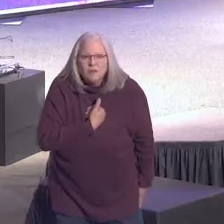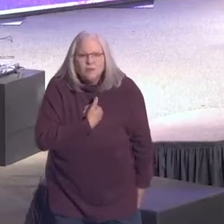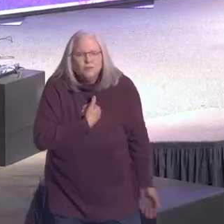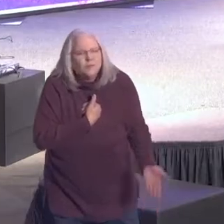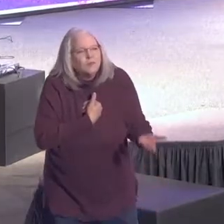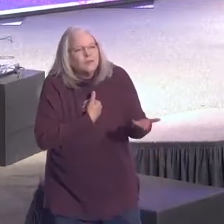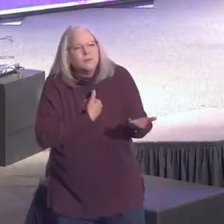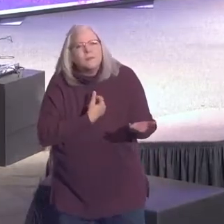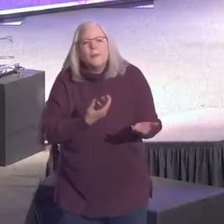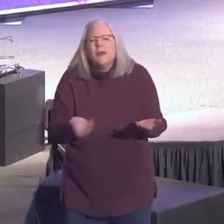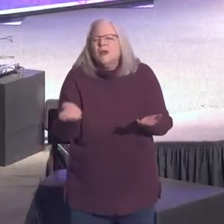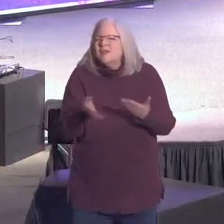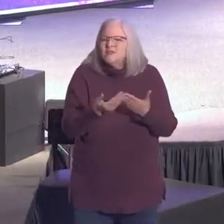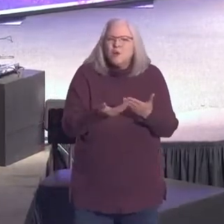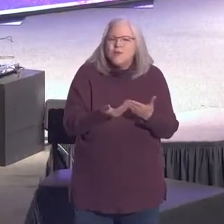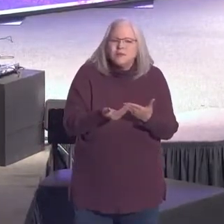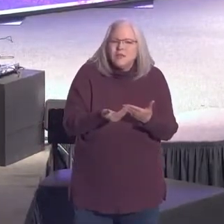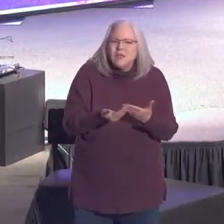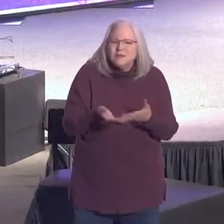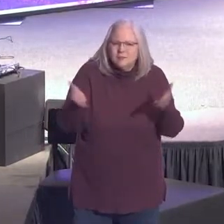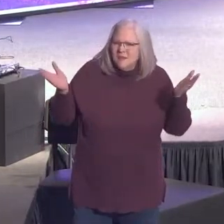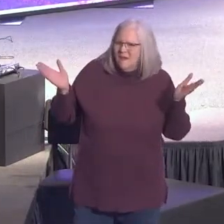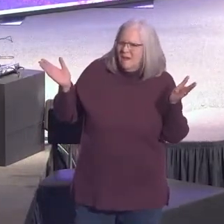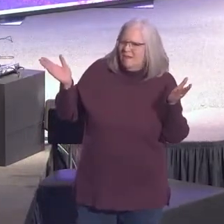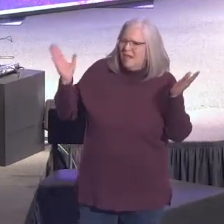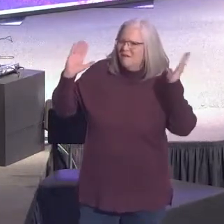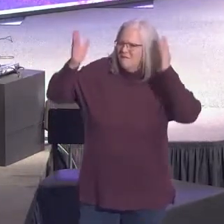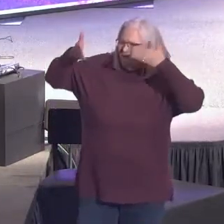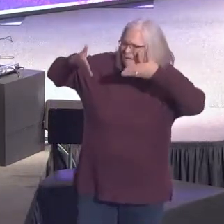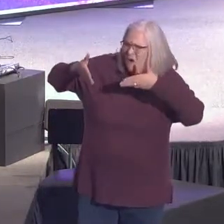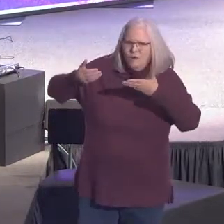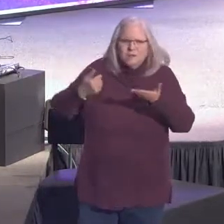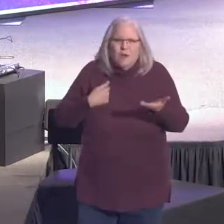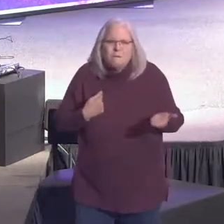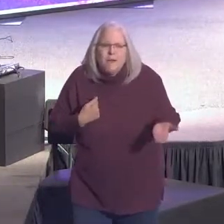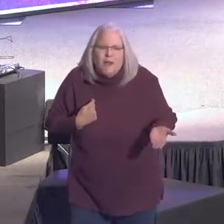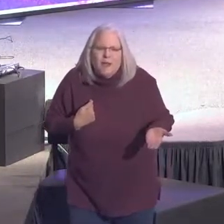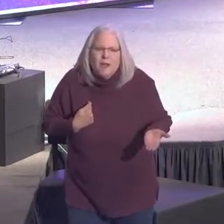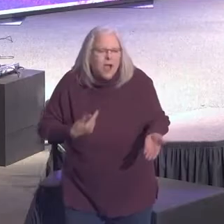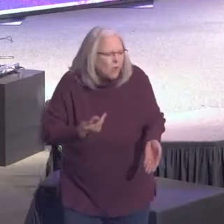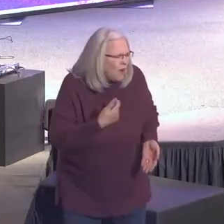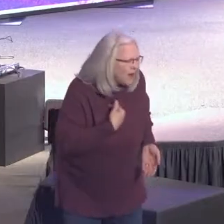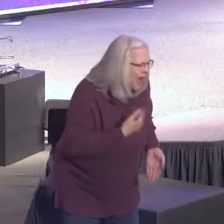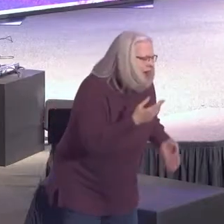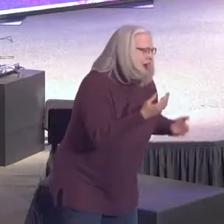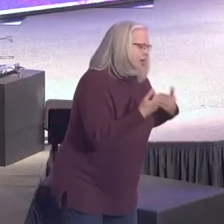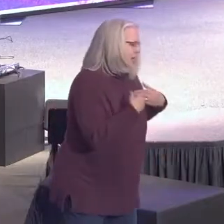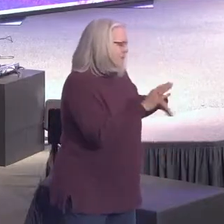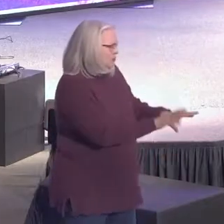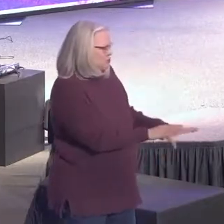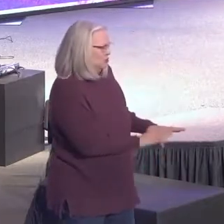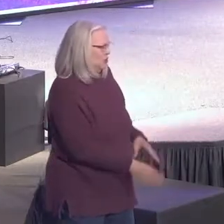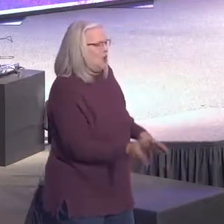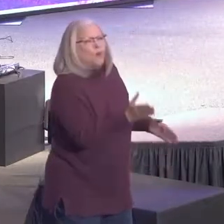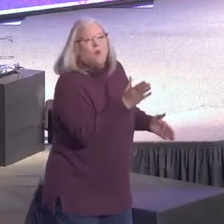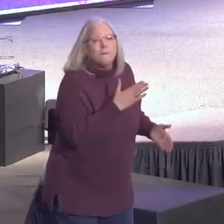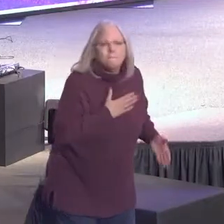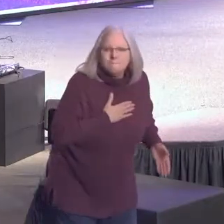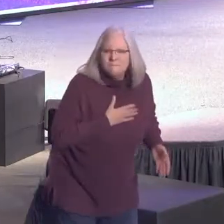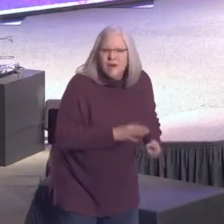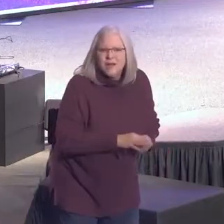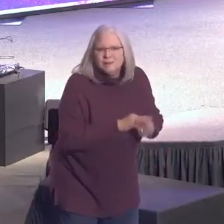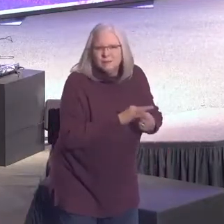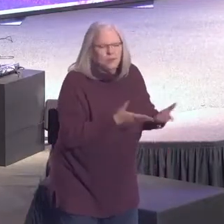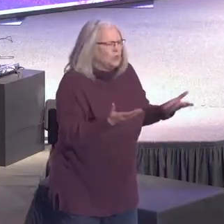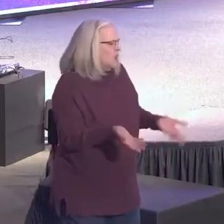this week. It's so easy for me to get focused on everything for me. All the things I have going on. What my preferences